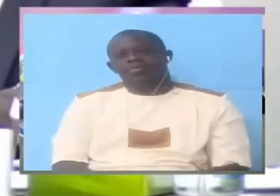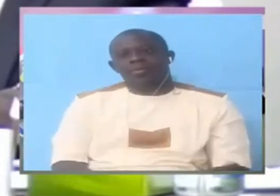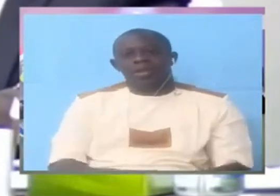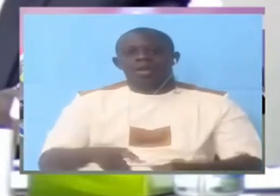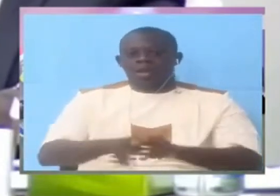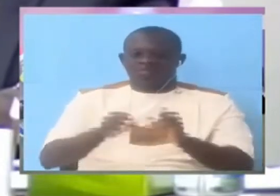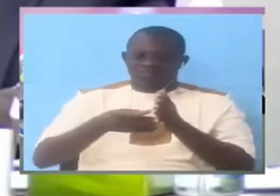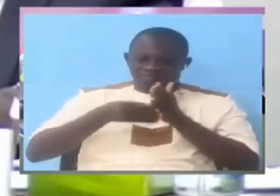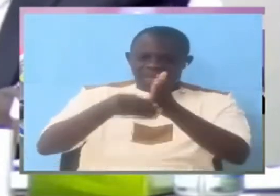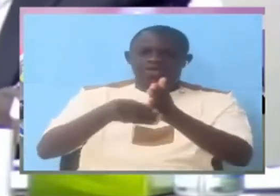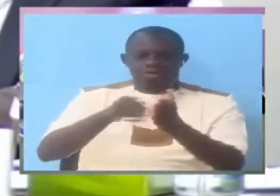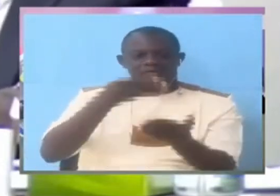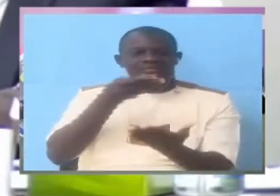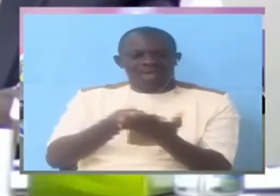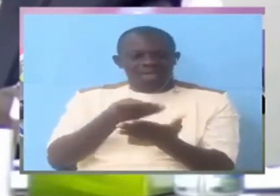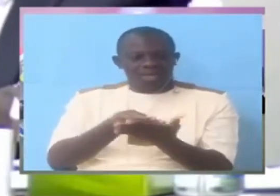finance?